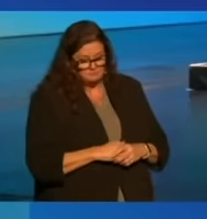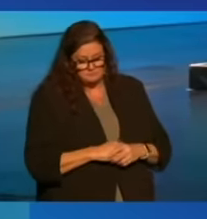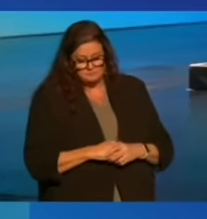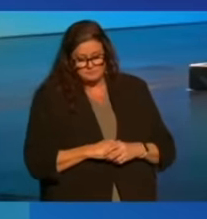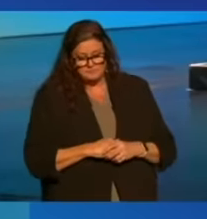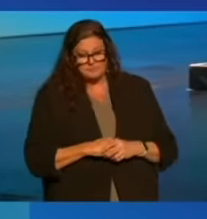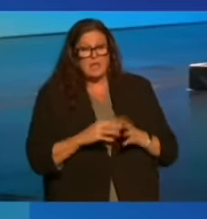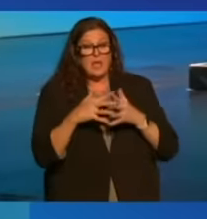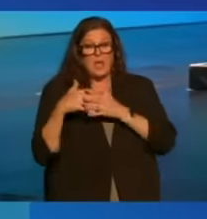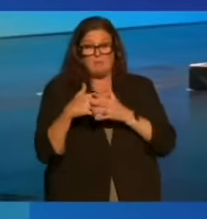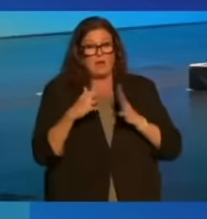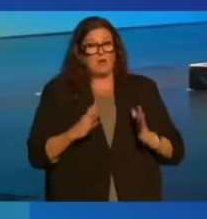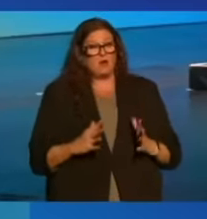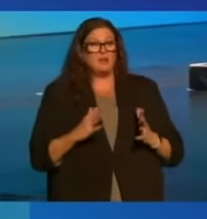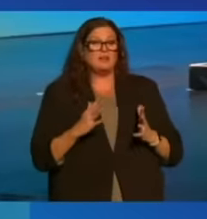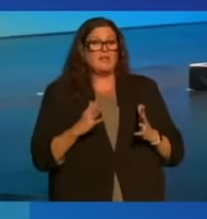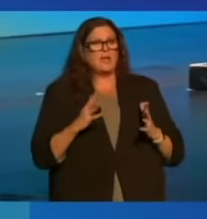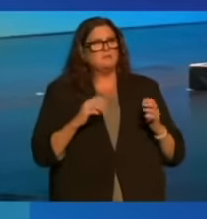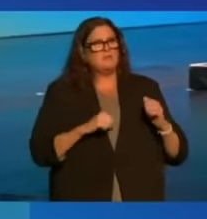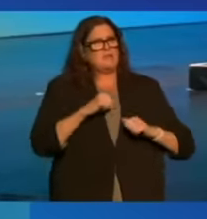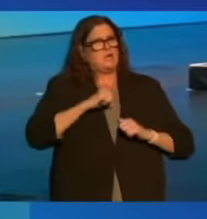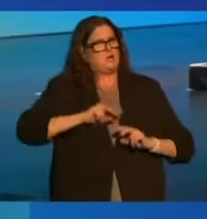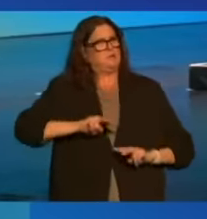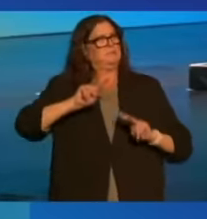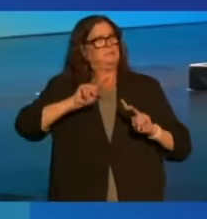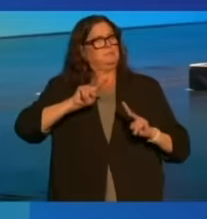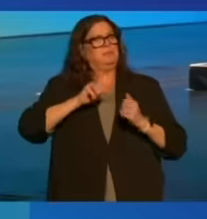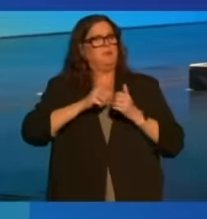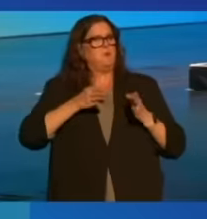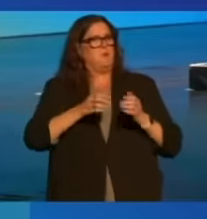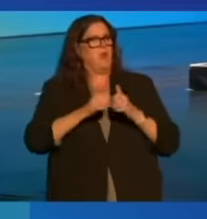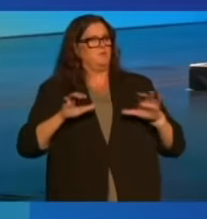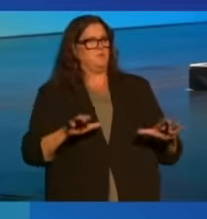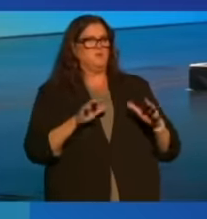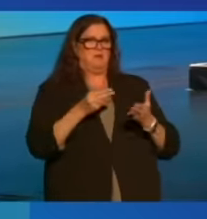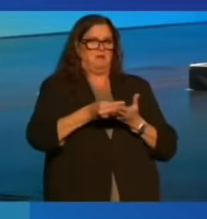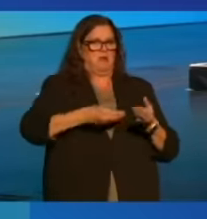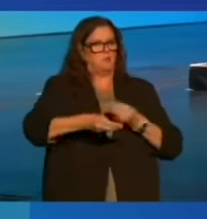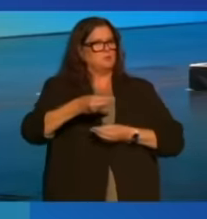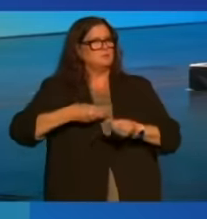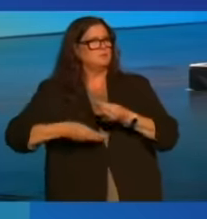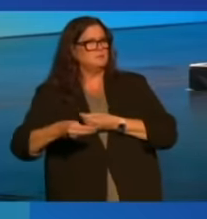He wrote that Americans put a kind of heroism in their way of doing commerce.